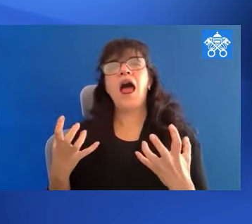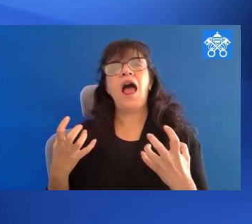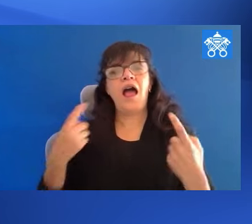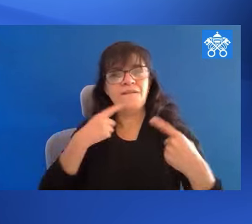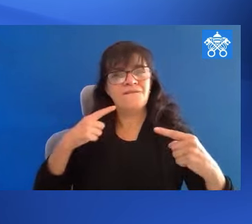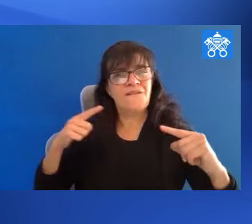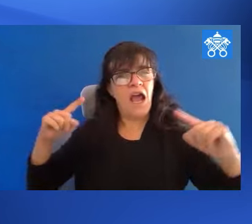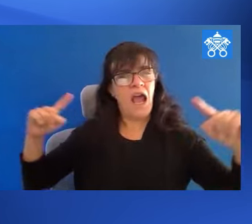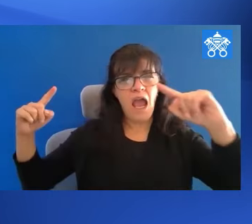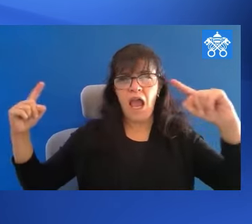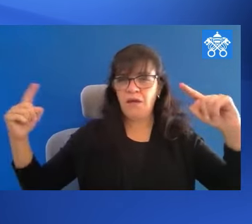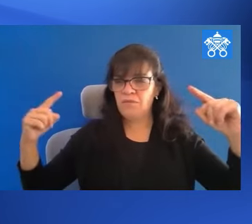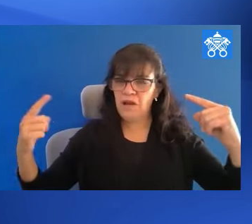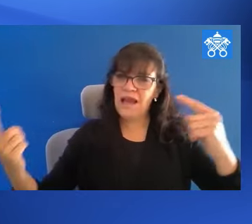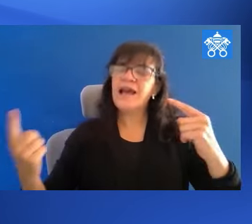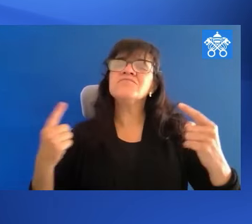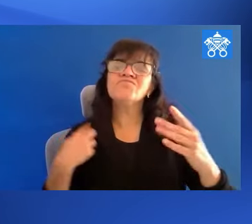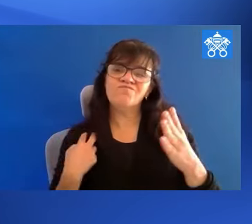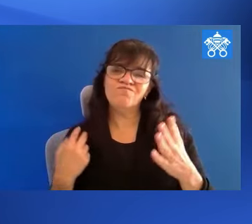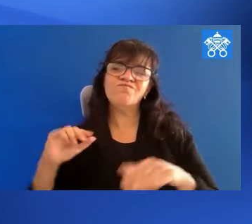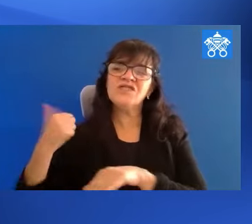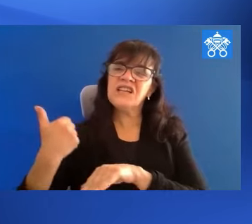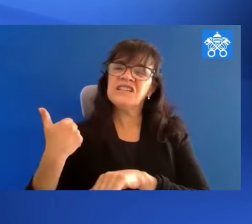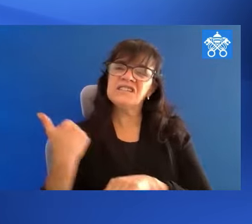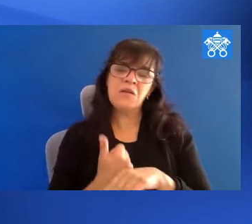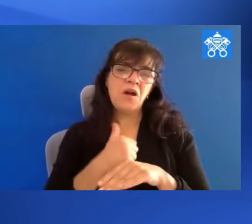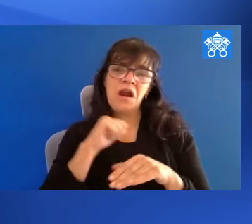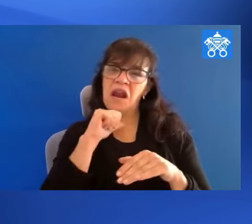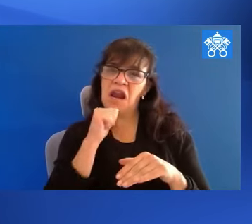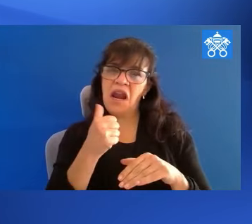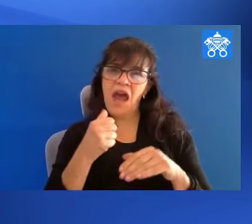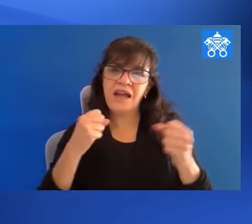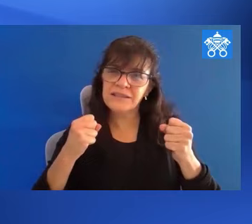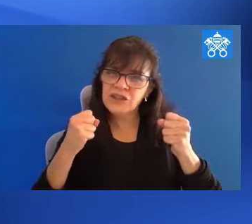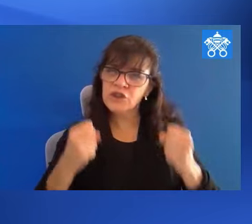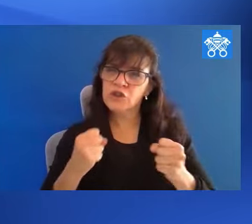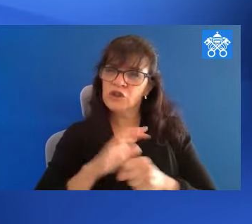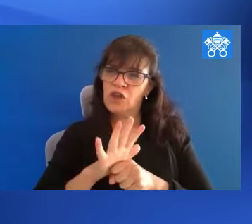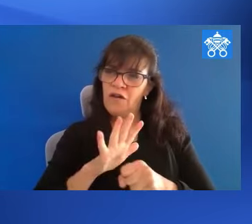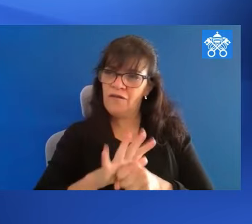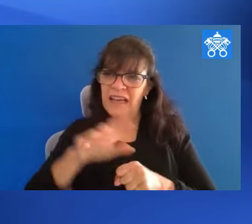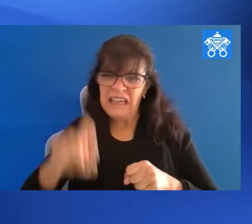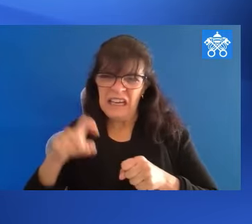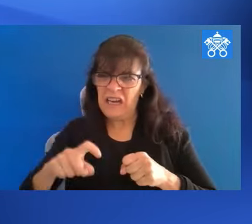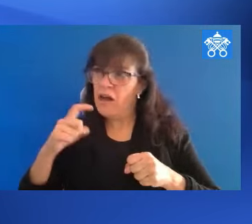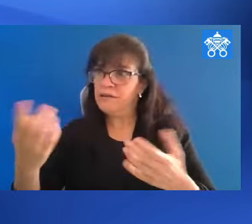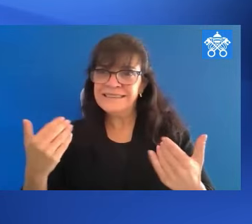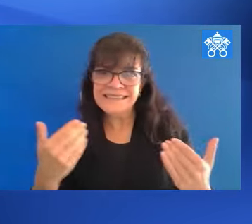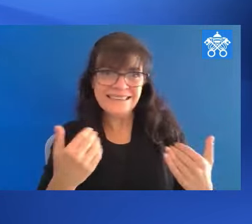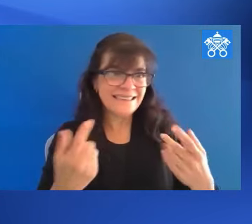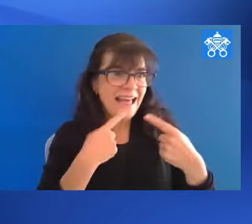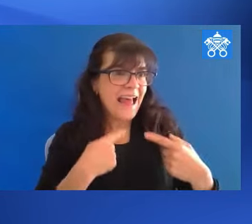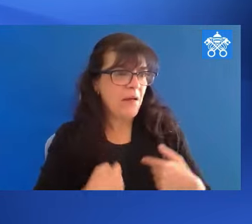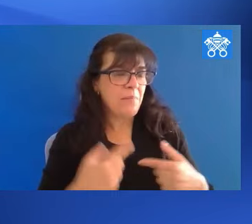which gives rise to insecurity and a continuous need for confirmation and prominence.